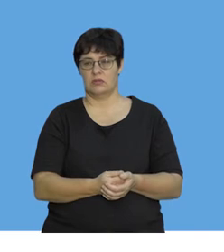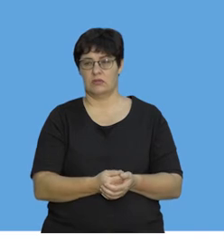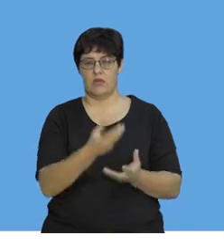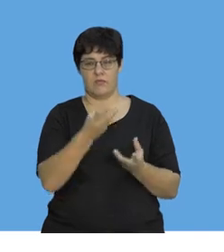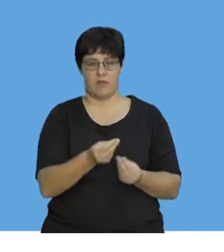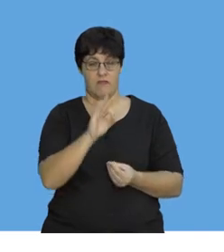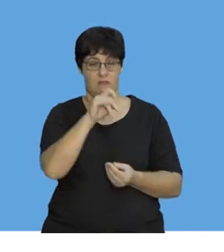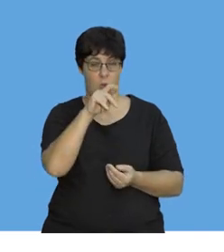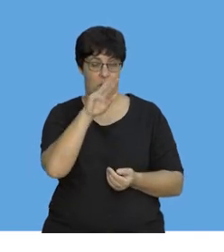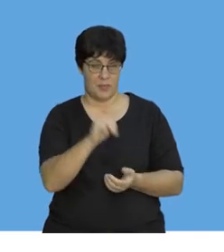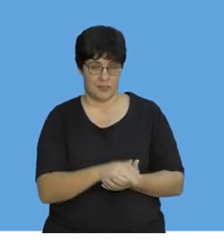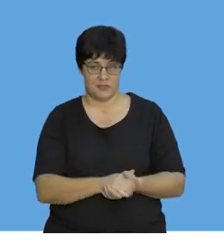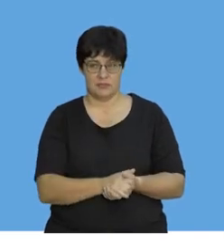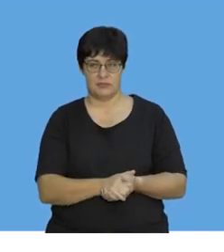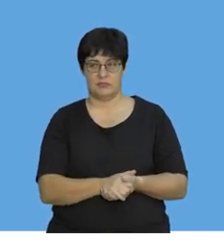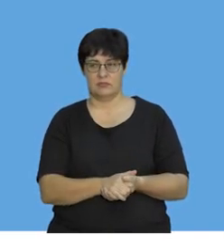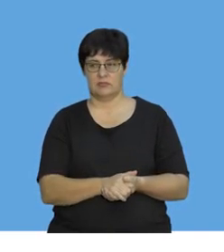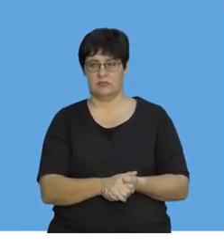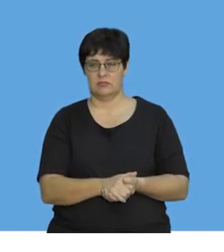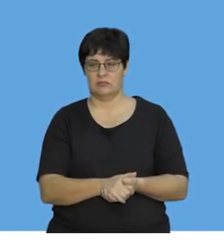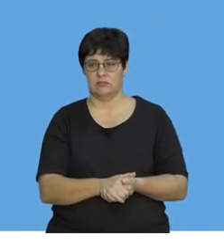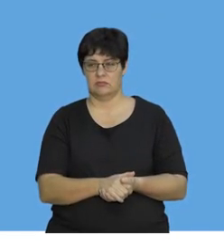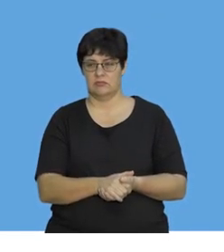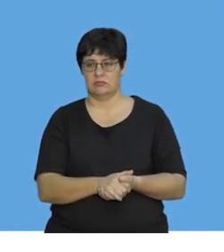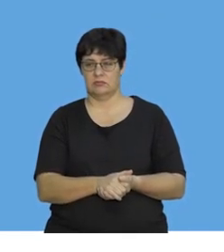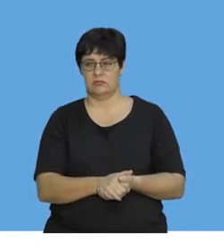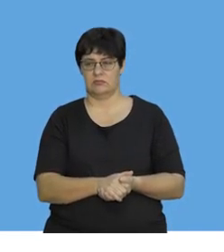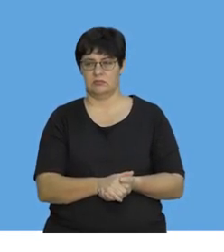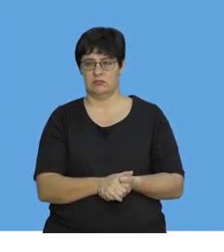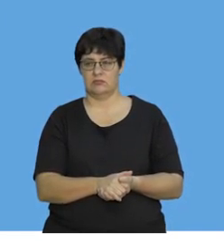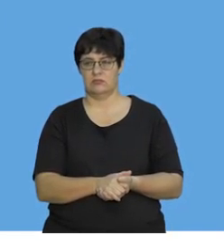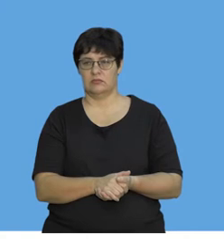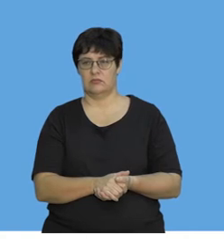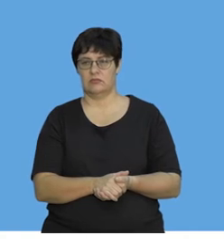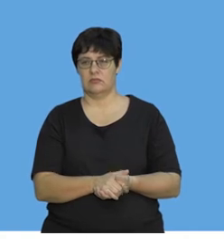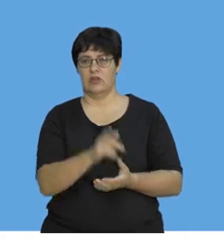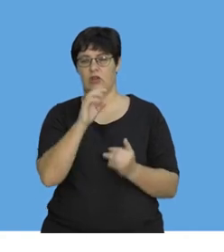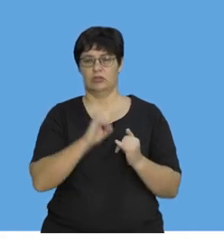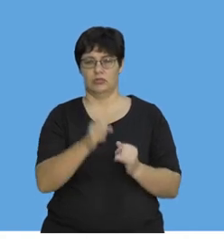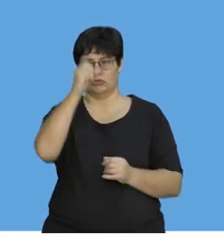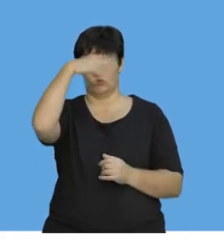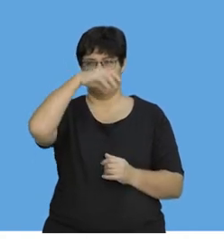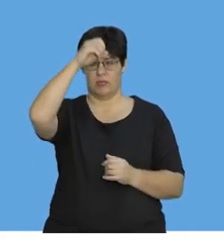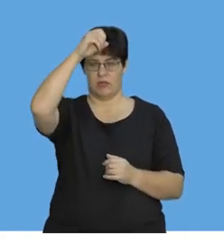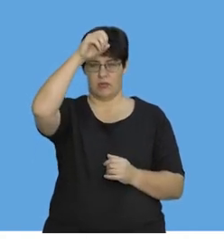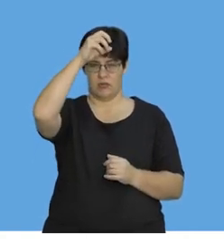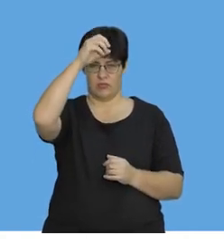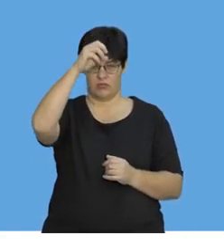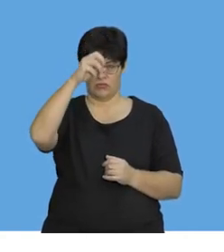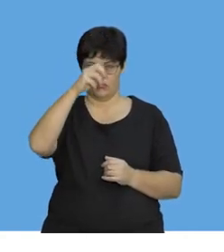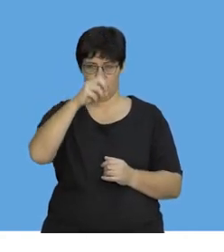There's my little foam at the bottom. Let's see. Oops. No. Wrong button. There we go. Let's drop the egg.